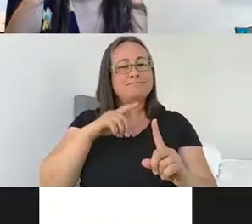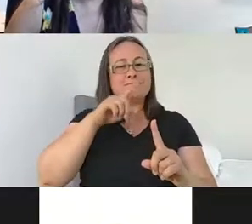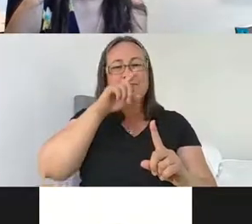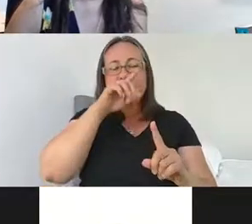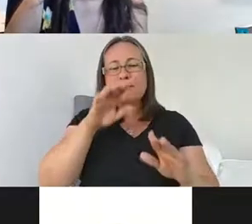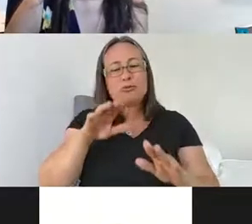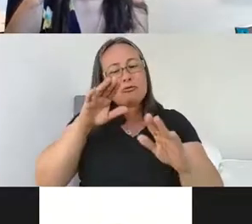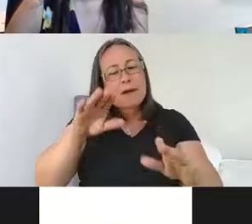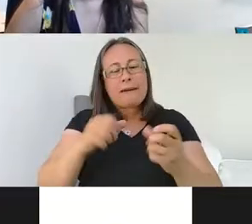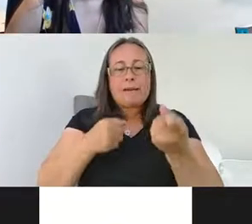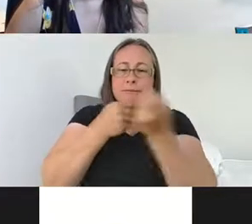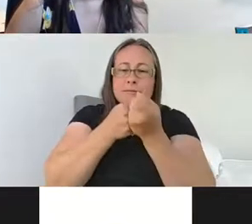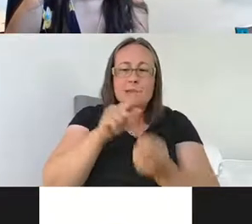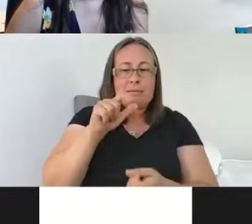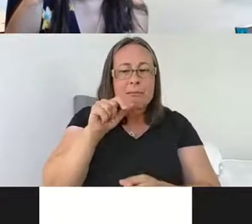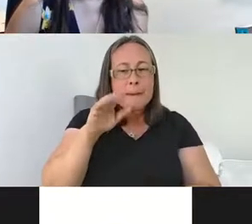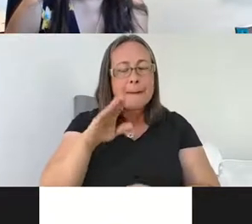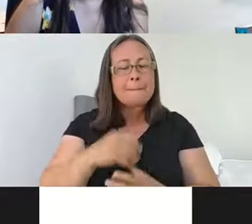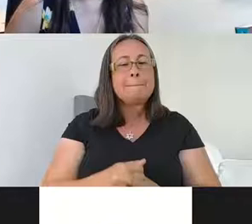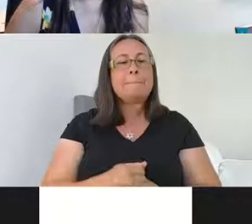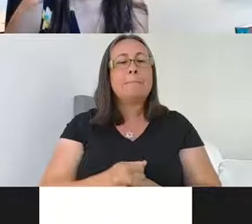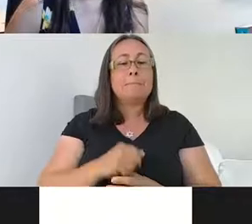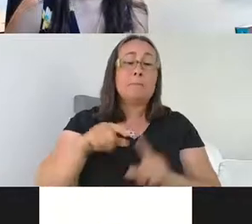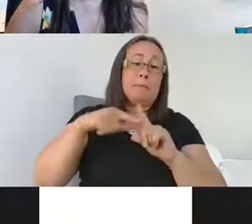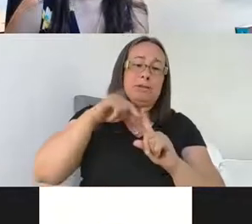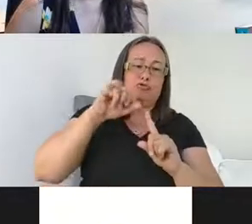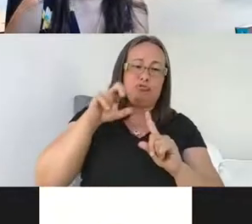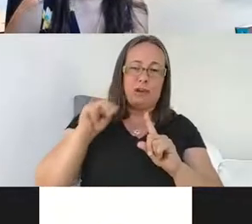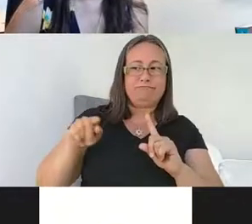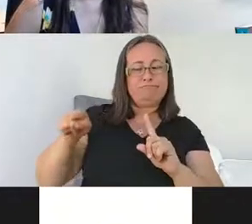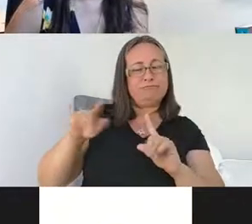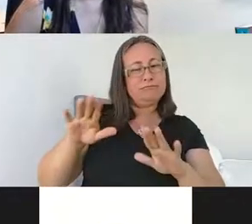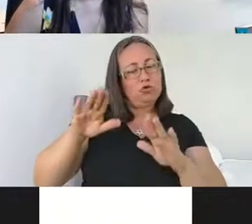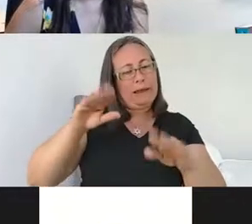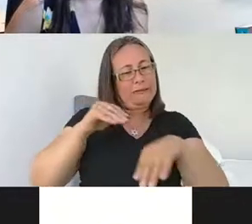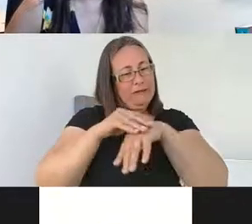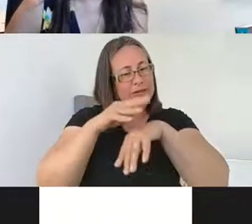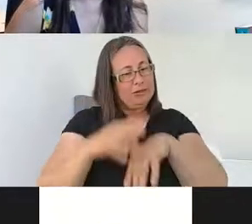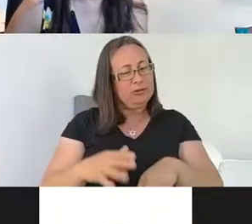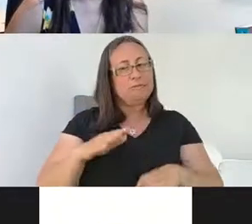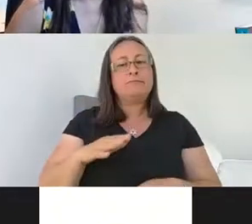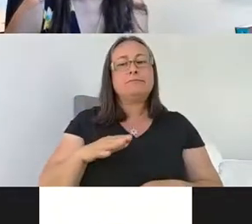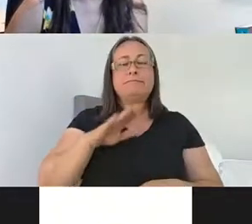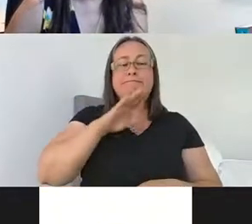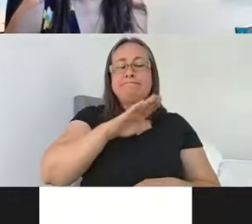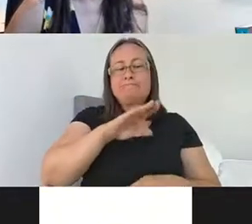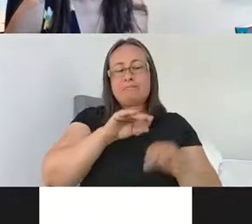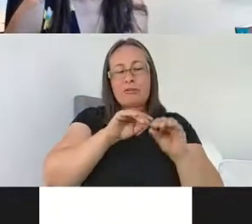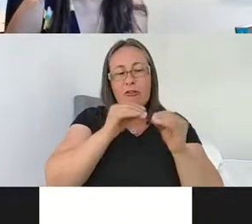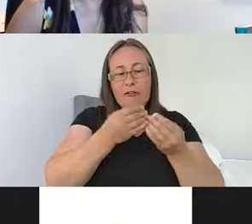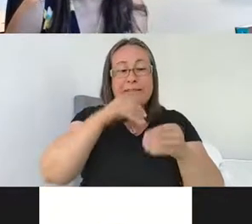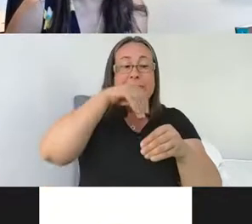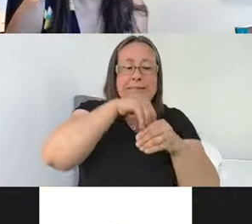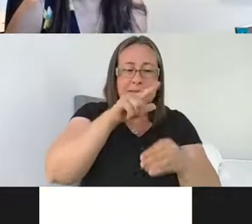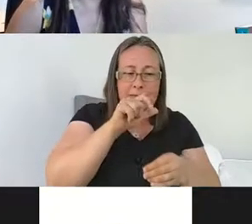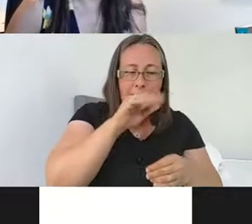and supportive lab. And John was a great advisor. His office was kind of in the lab and